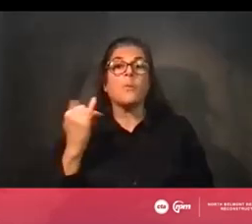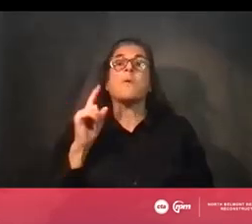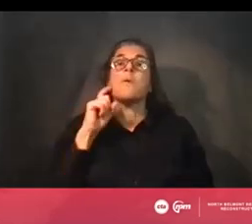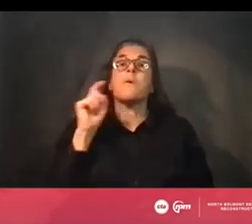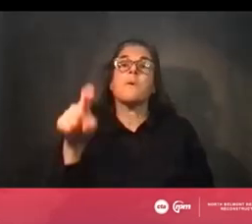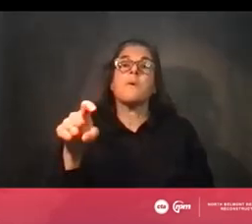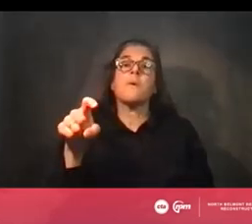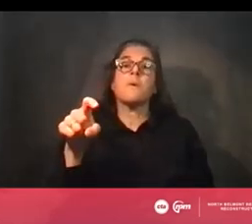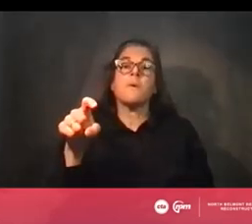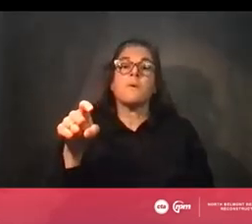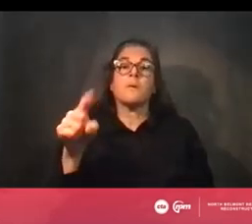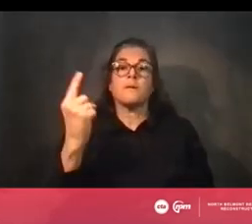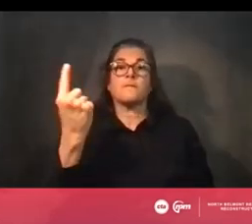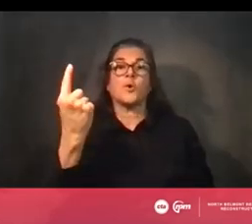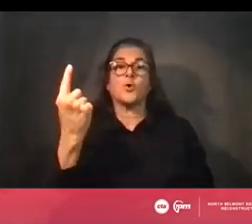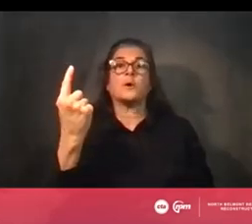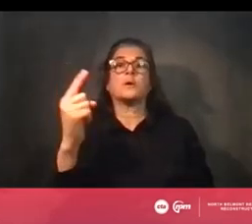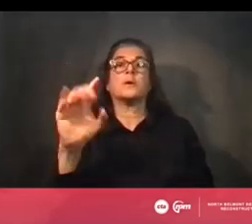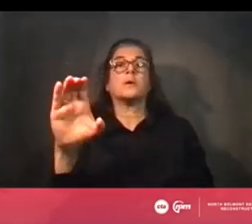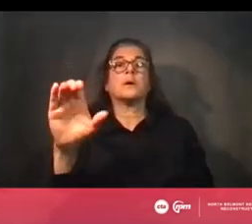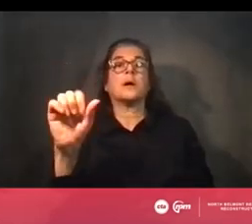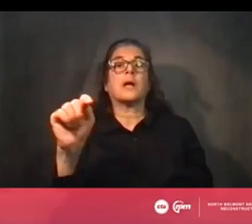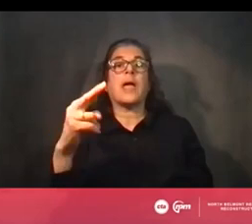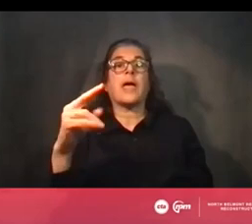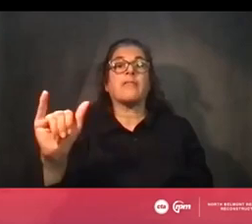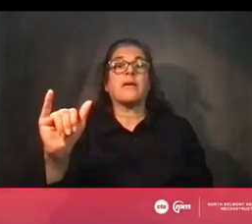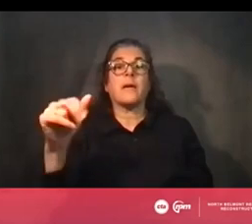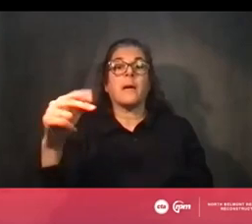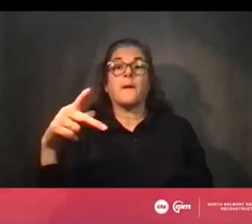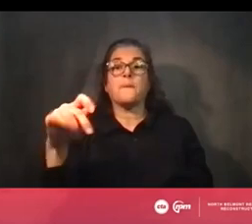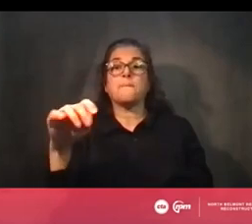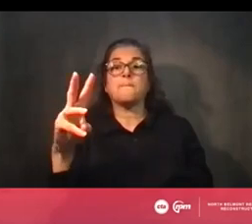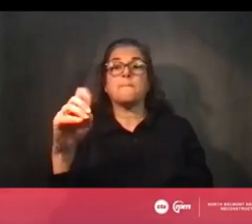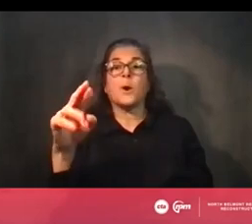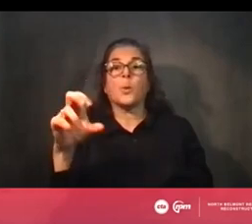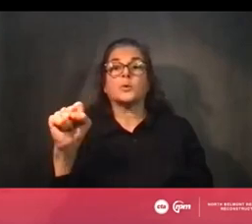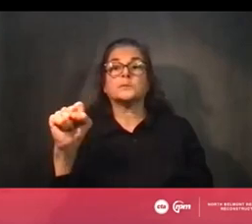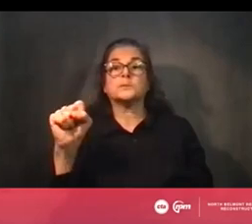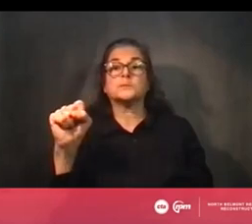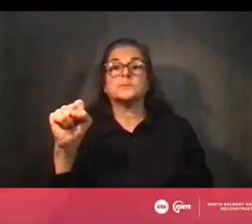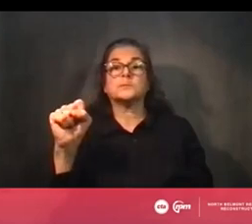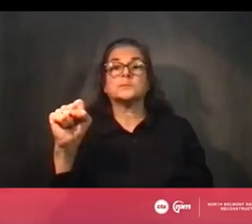It looks like first one is from Kathy, Kathy Powers, if you want to go ahead and unmute.